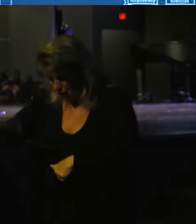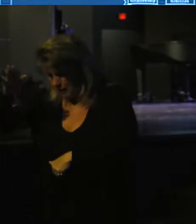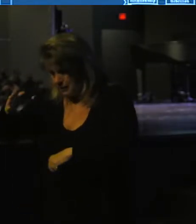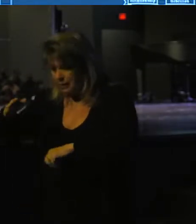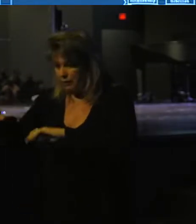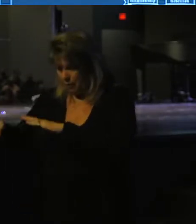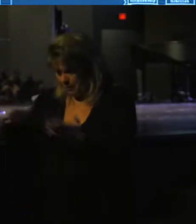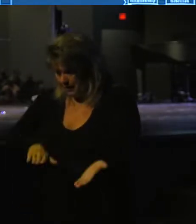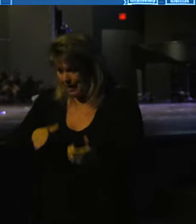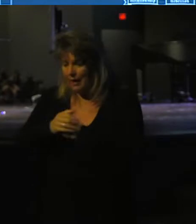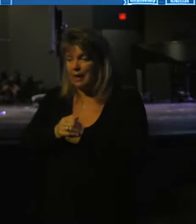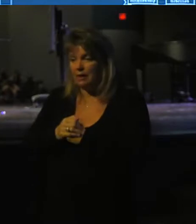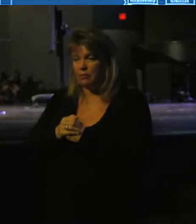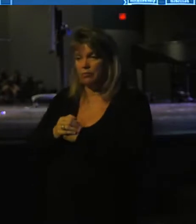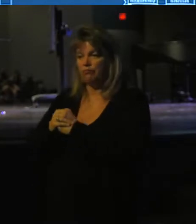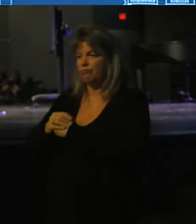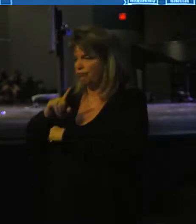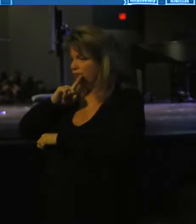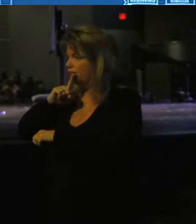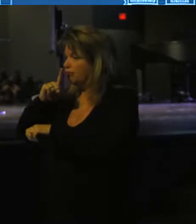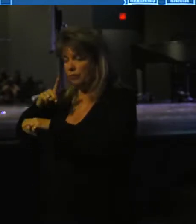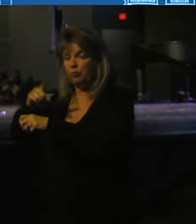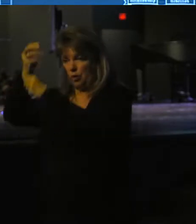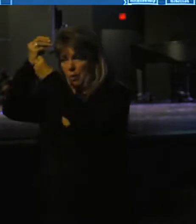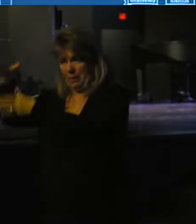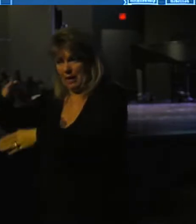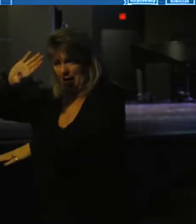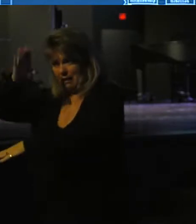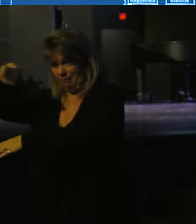obedience as he's getting ready to take the life of his own son.